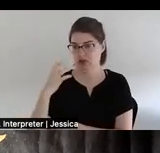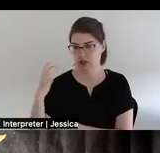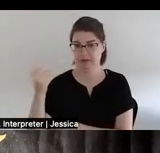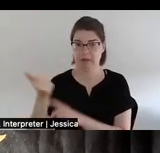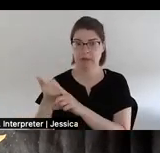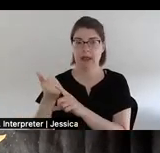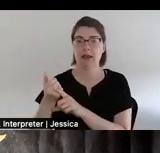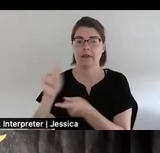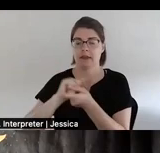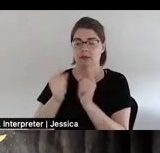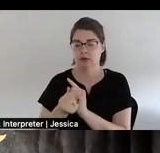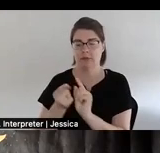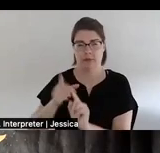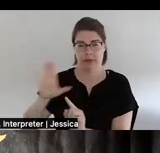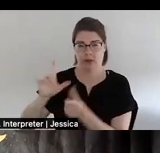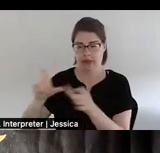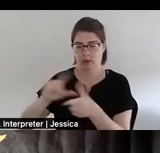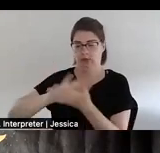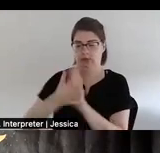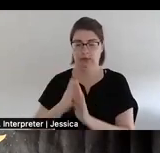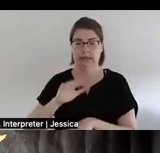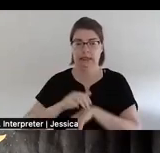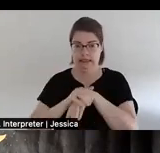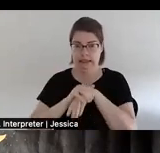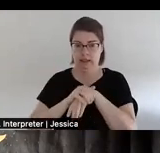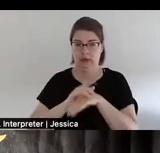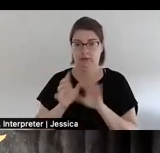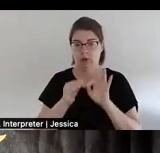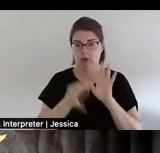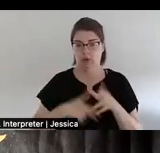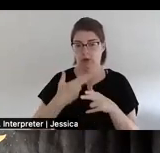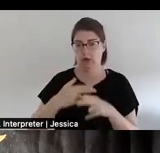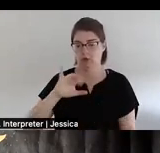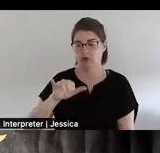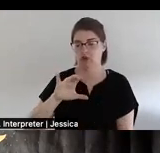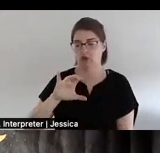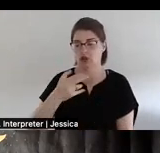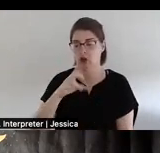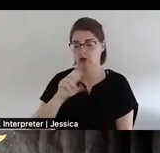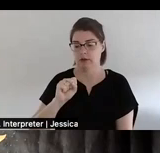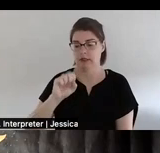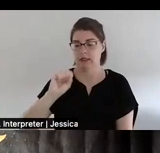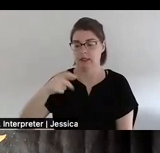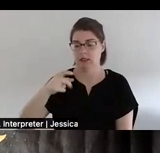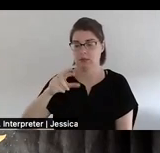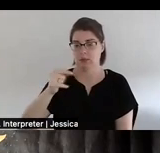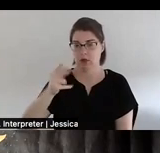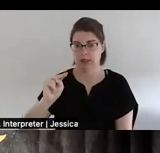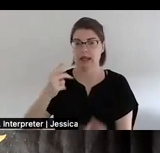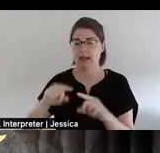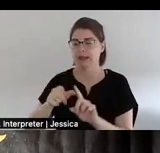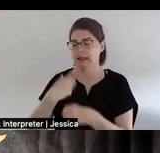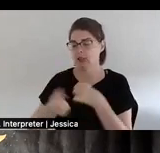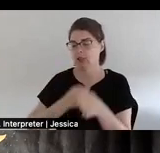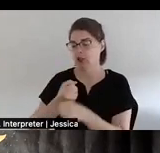Somali language to English by interpreter Charles Barton. In 1887 when they